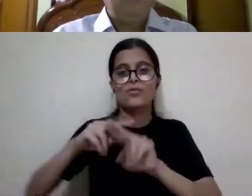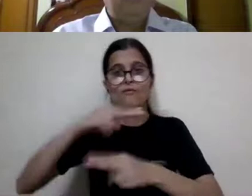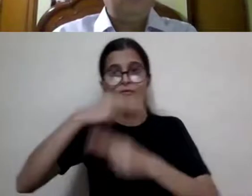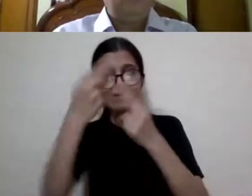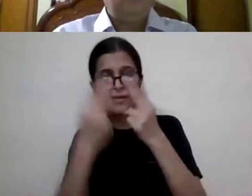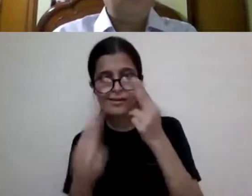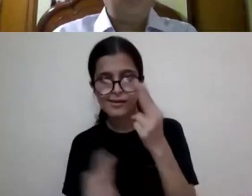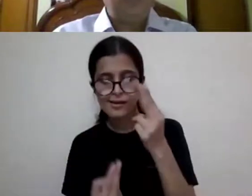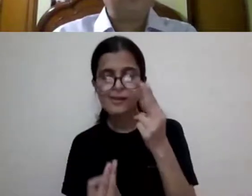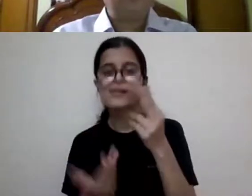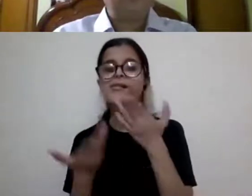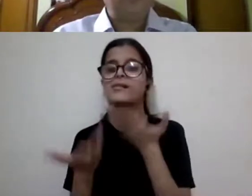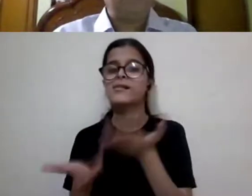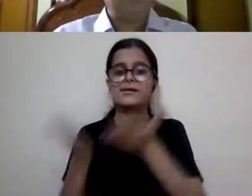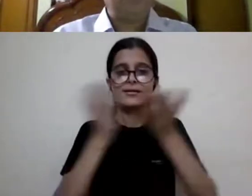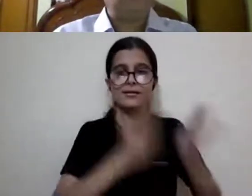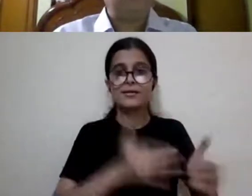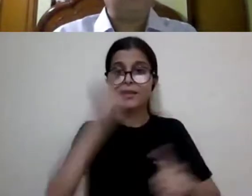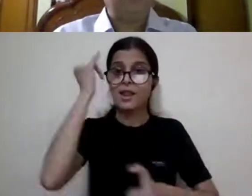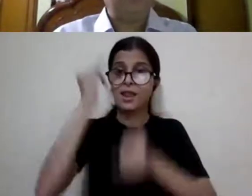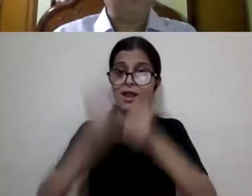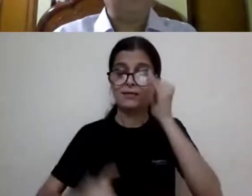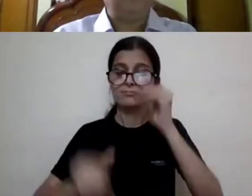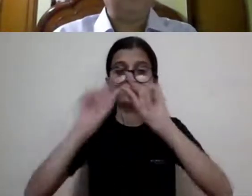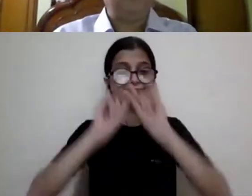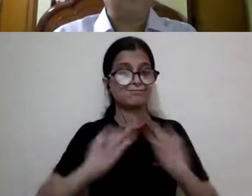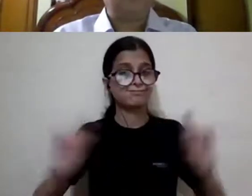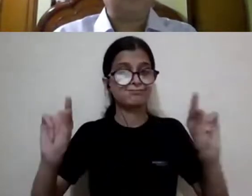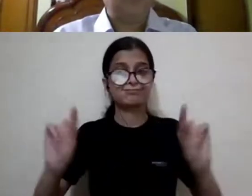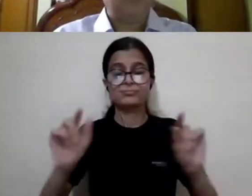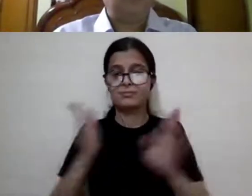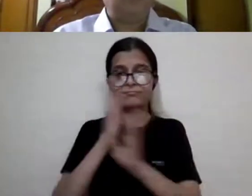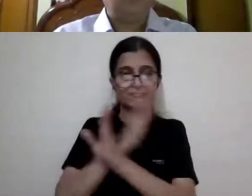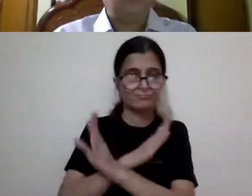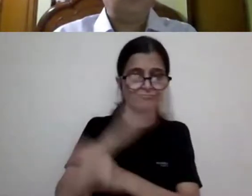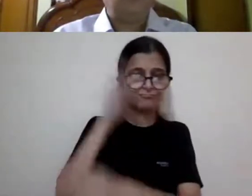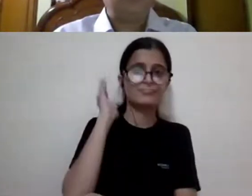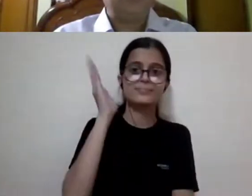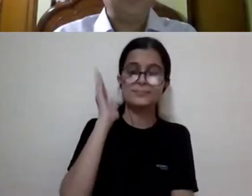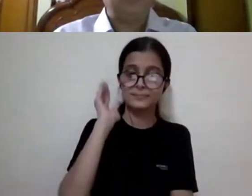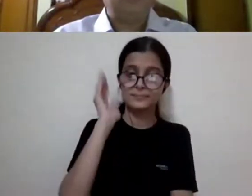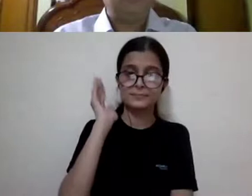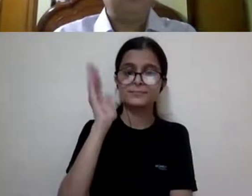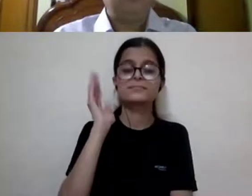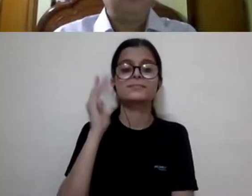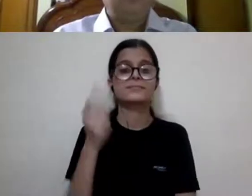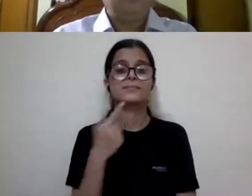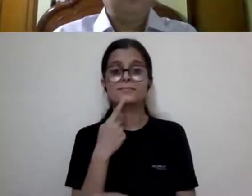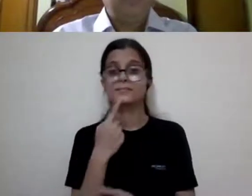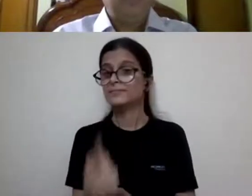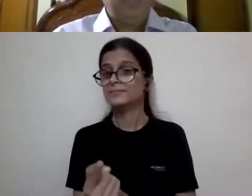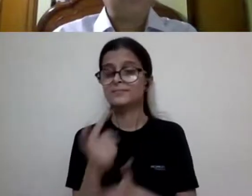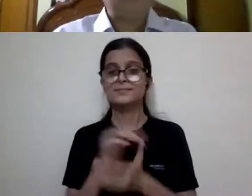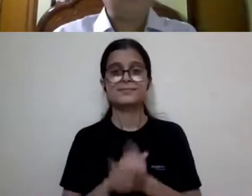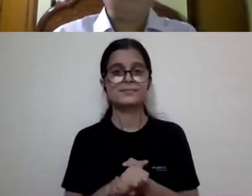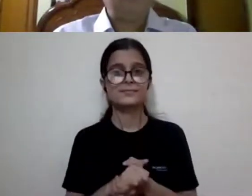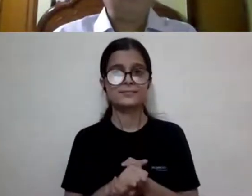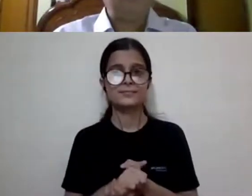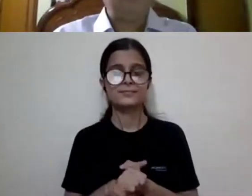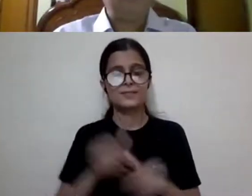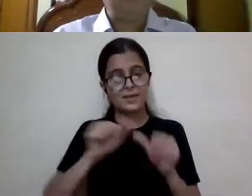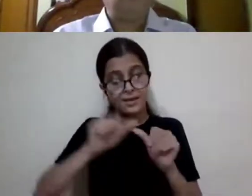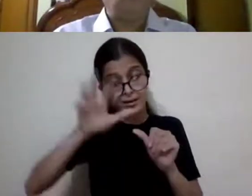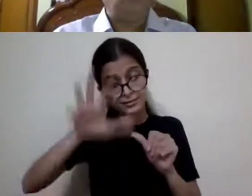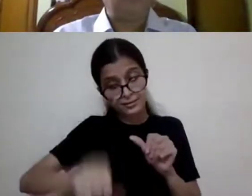And the last statement that was made in the previous lecture was telling, accessibility